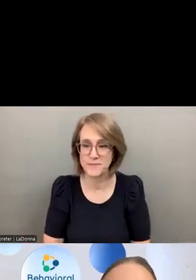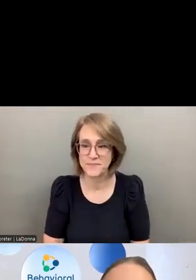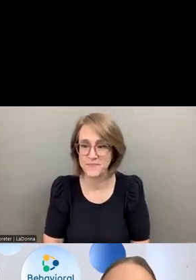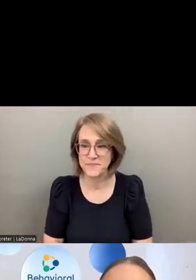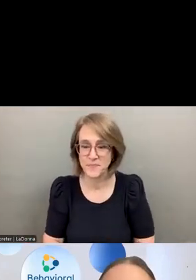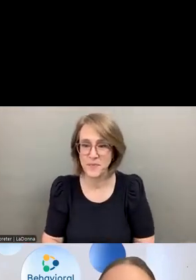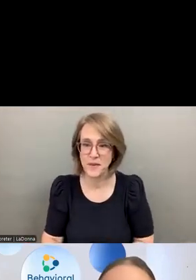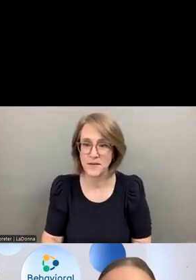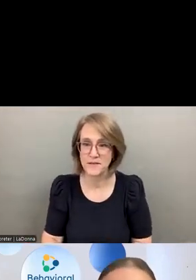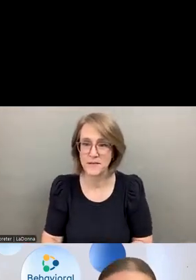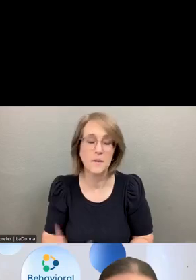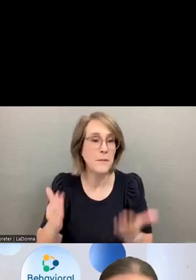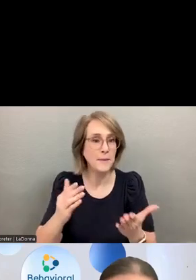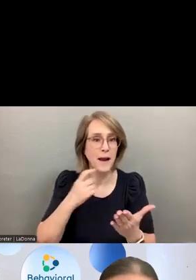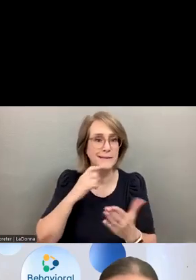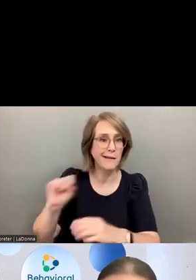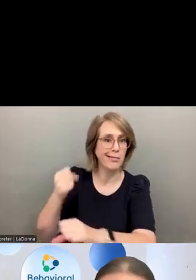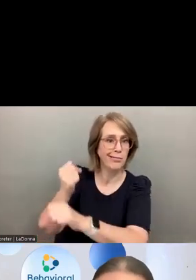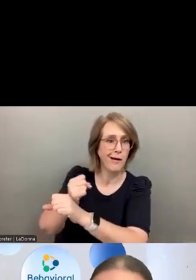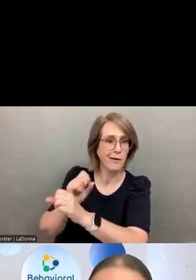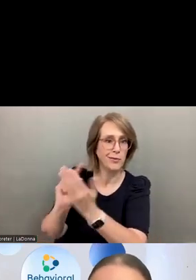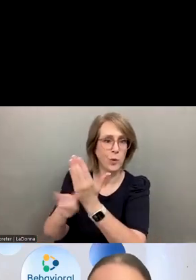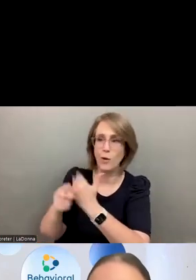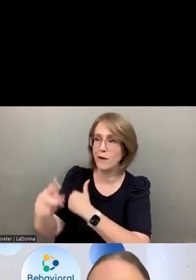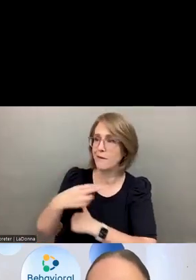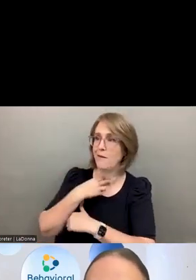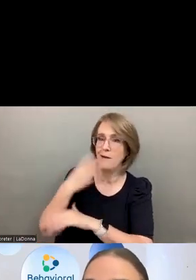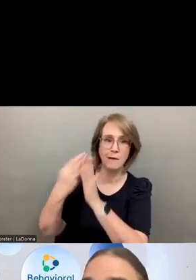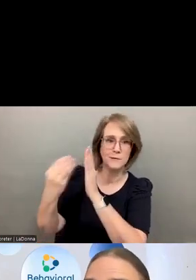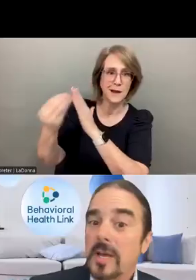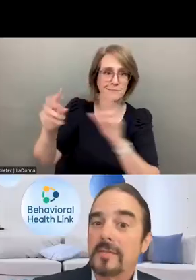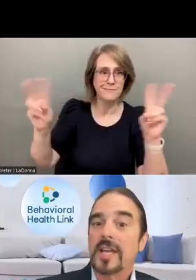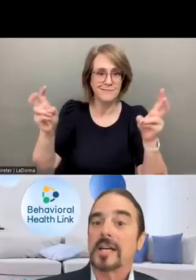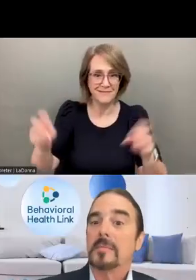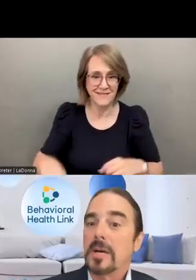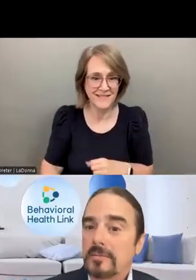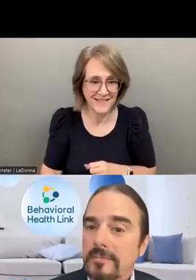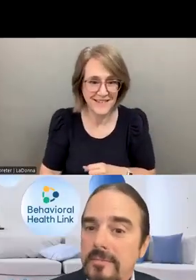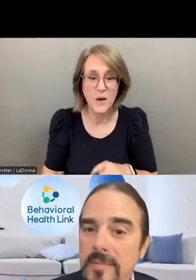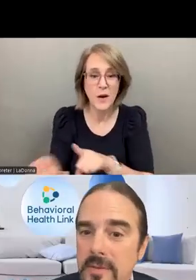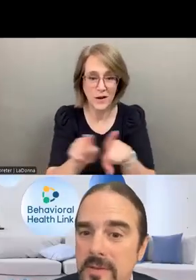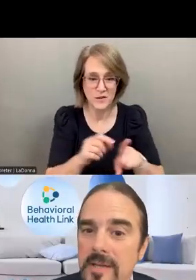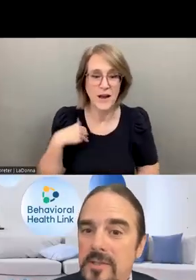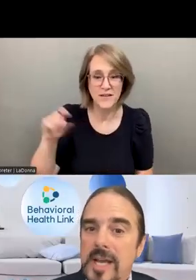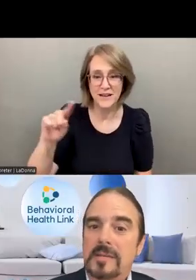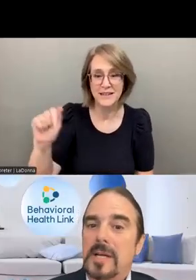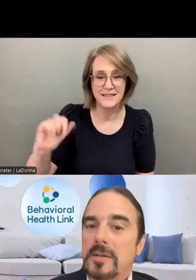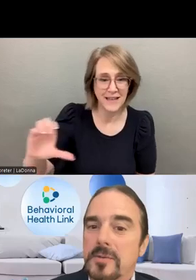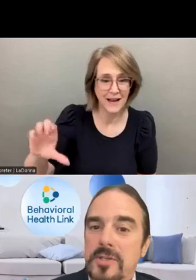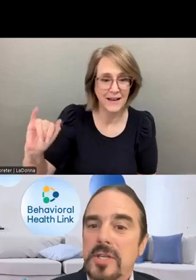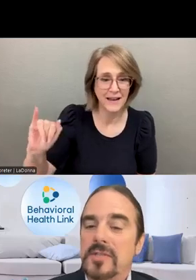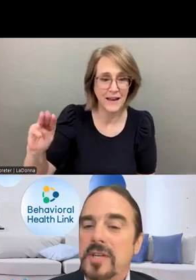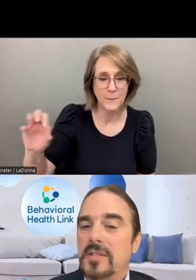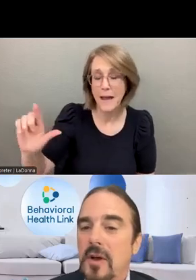Or maybe when I said lock the door, you locked yourself out. We also have Zach Amell, Dr. Zach